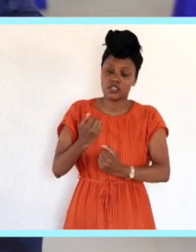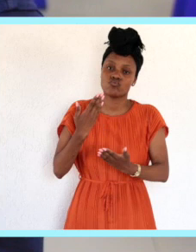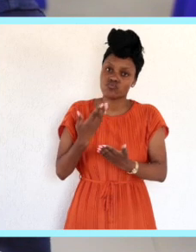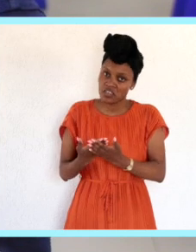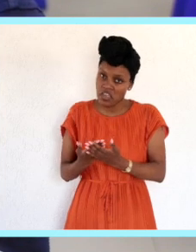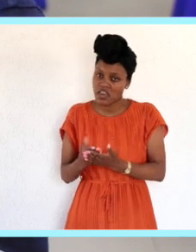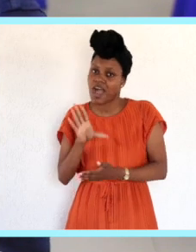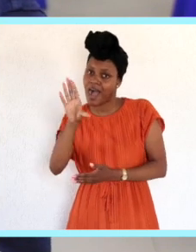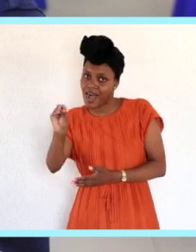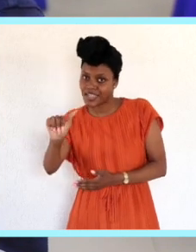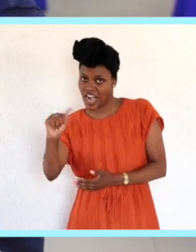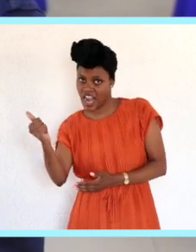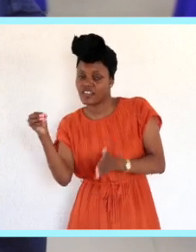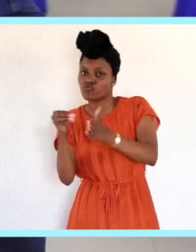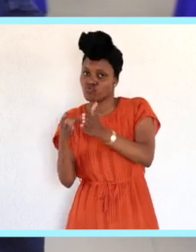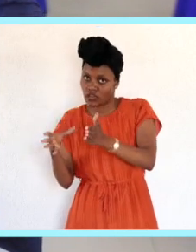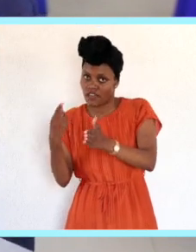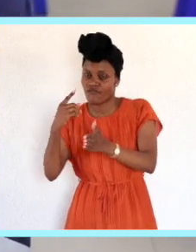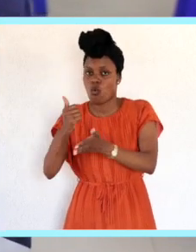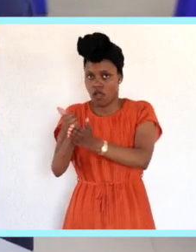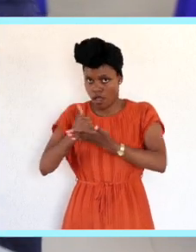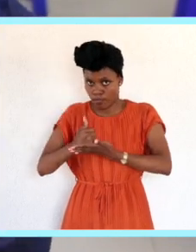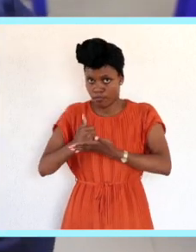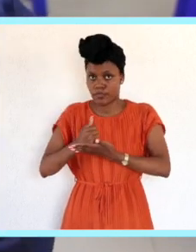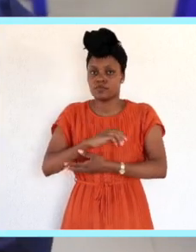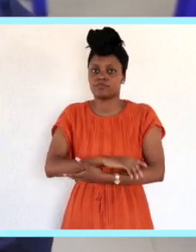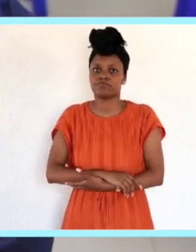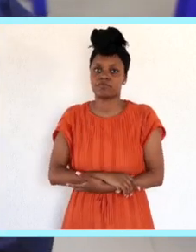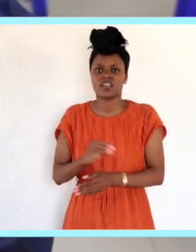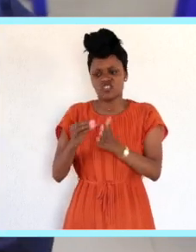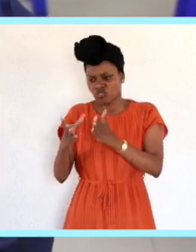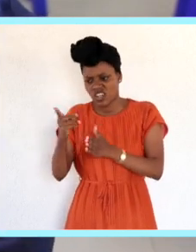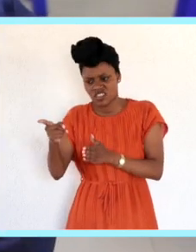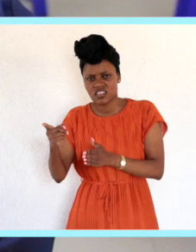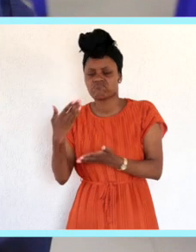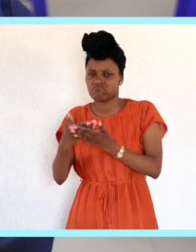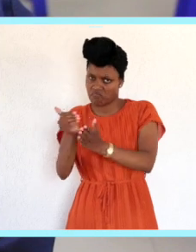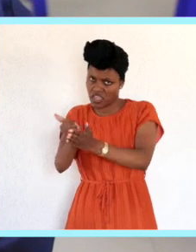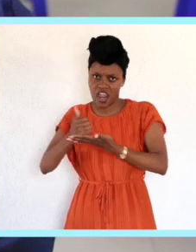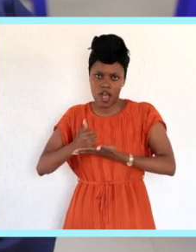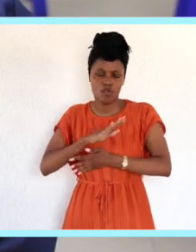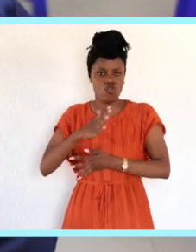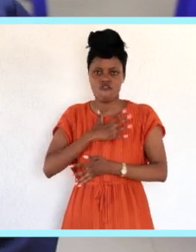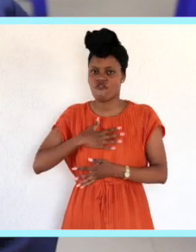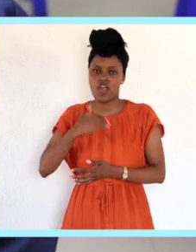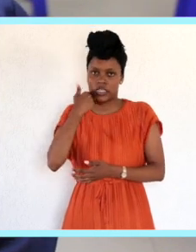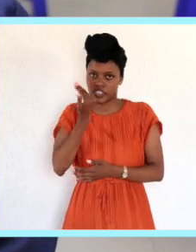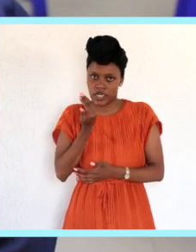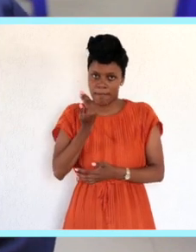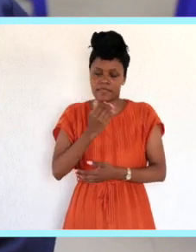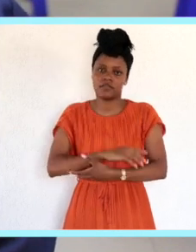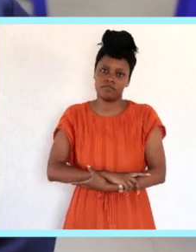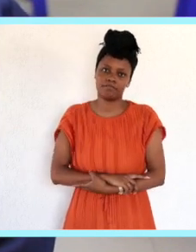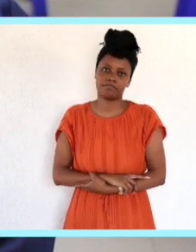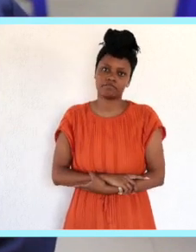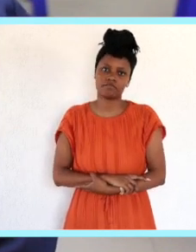struggle you can even go and reach out to another fellow student whereby the student will be able to help you out and not